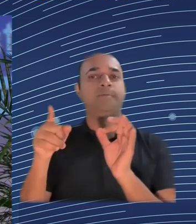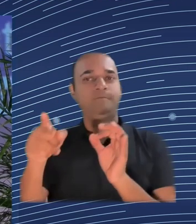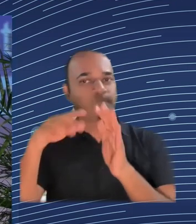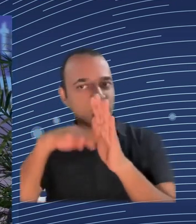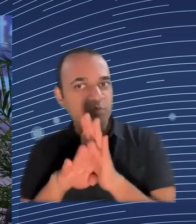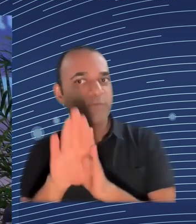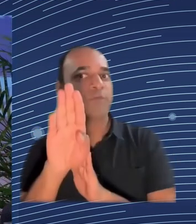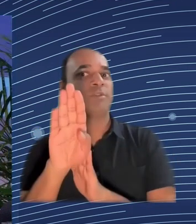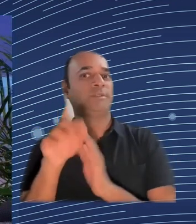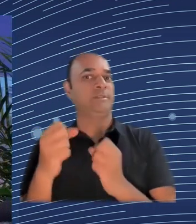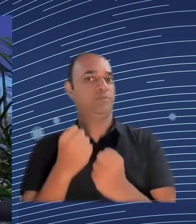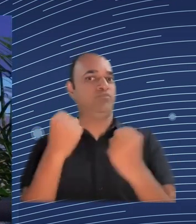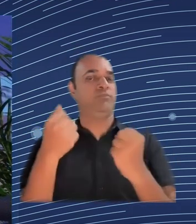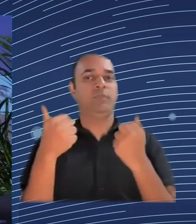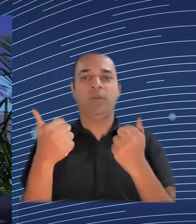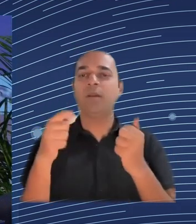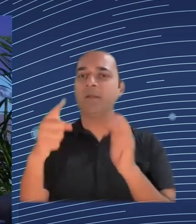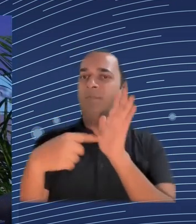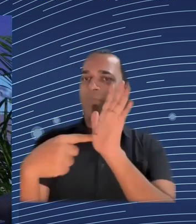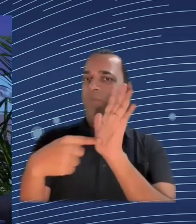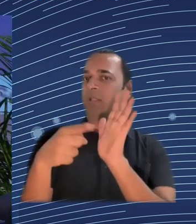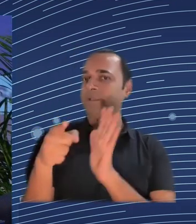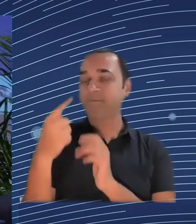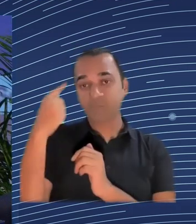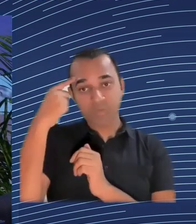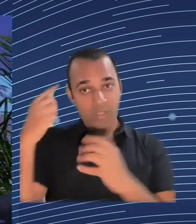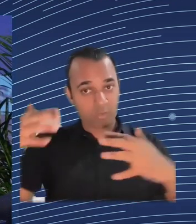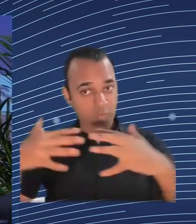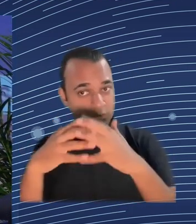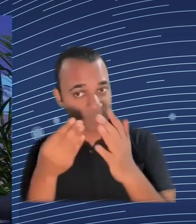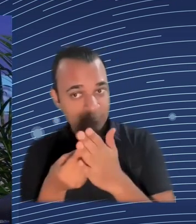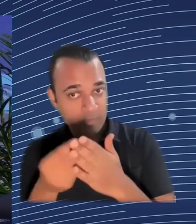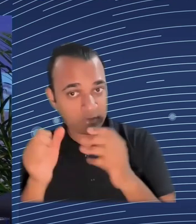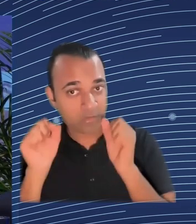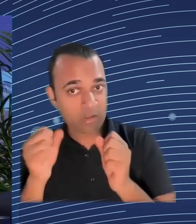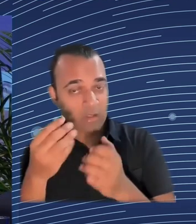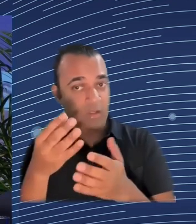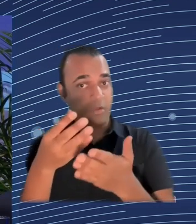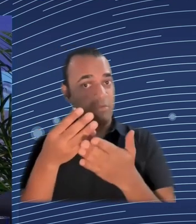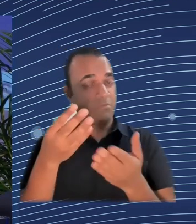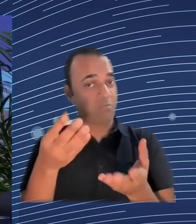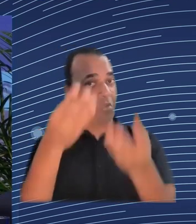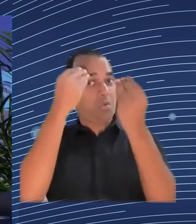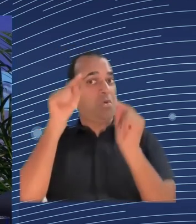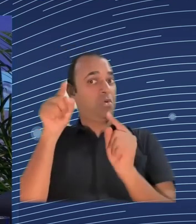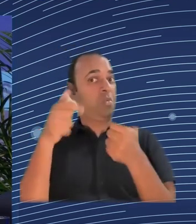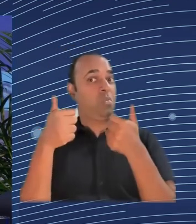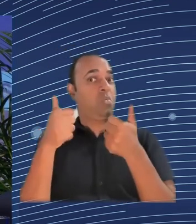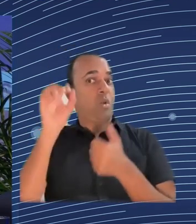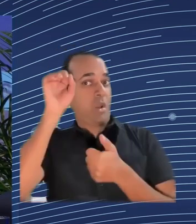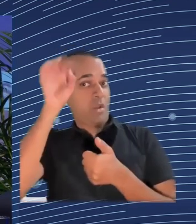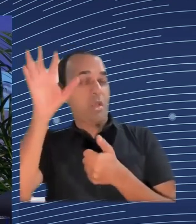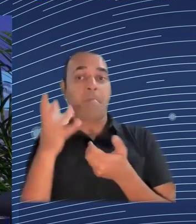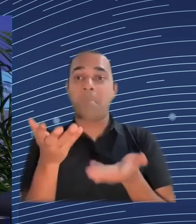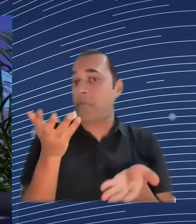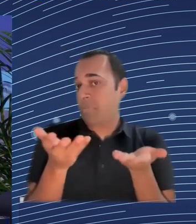has been courageous as a tool which somehow pushes the states towards obtaining those results